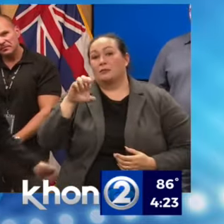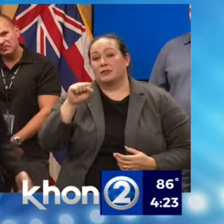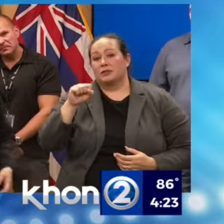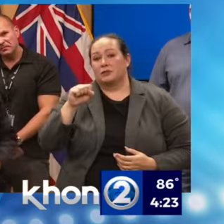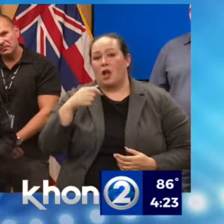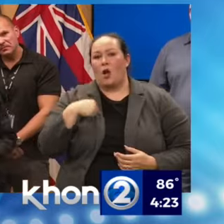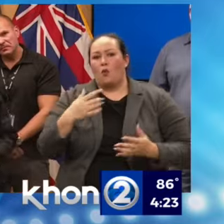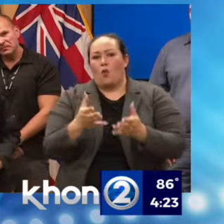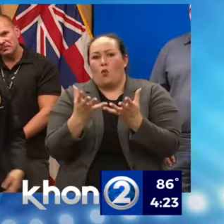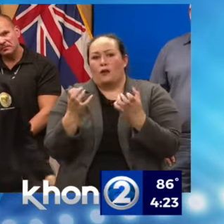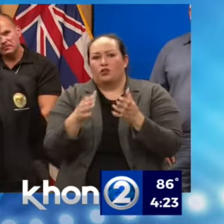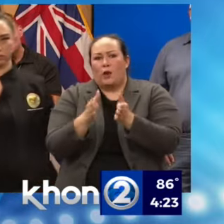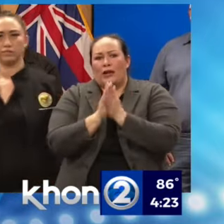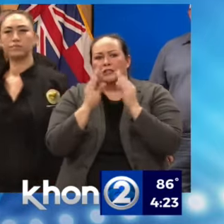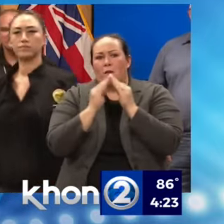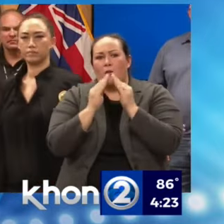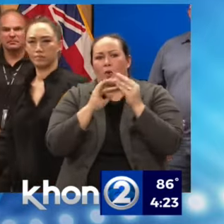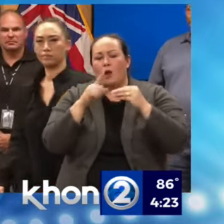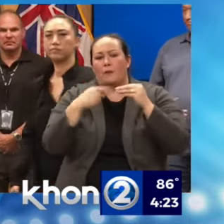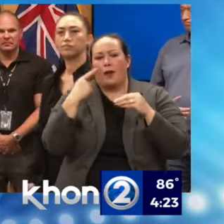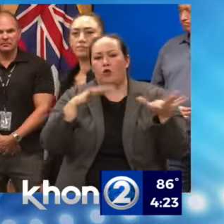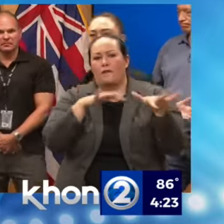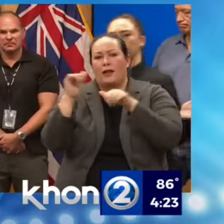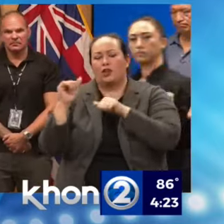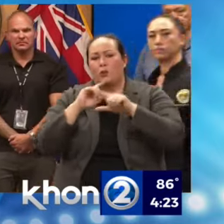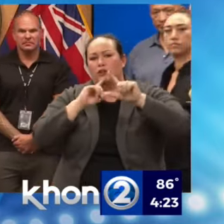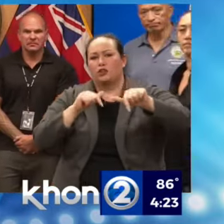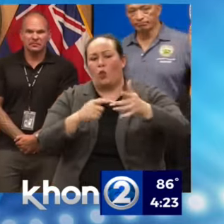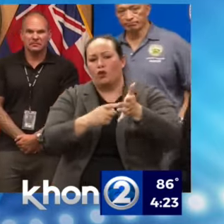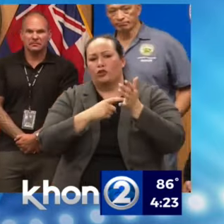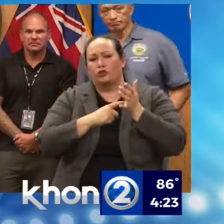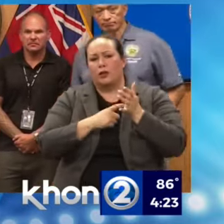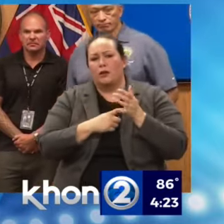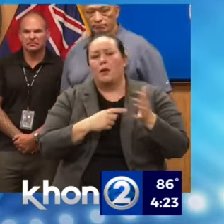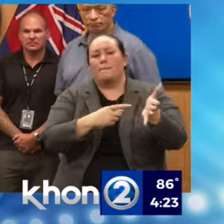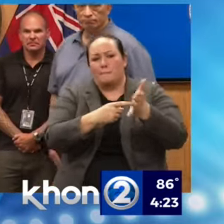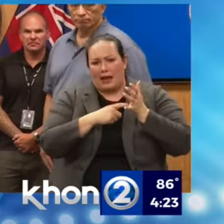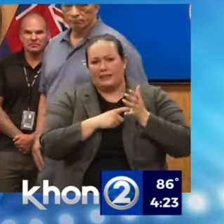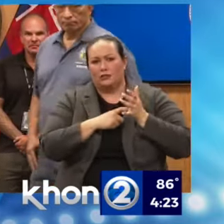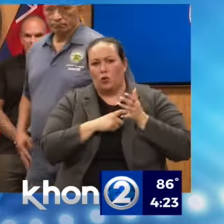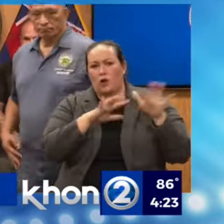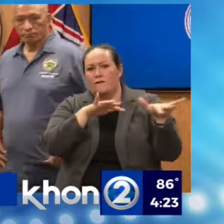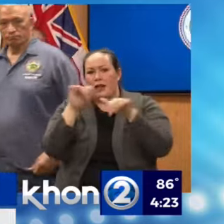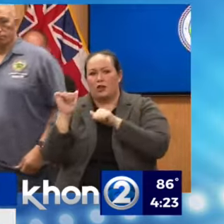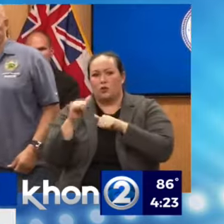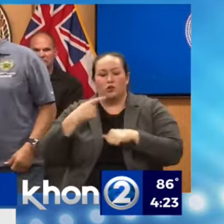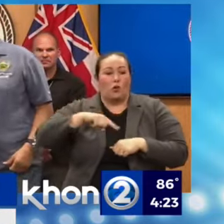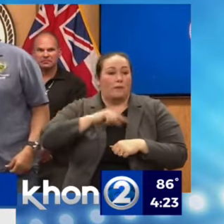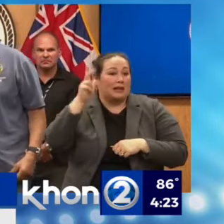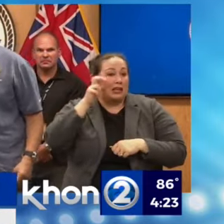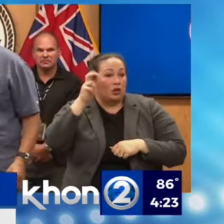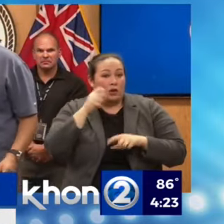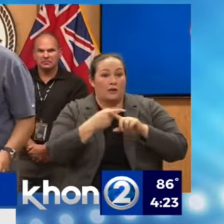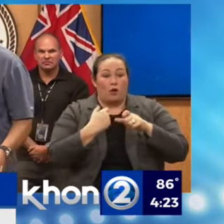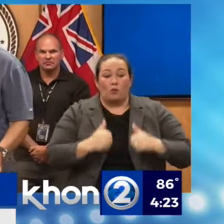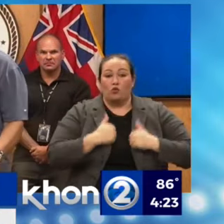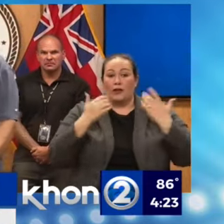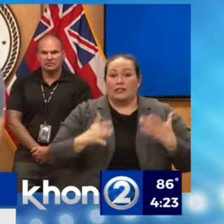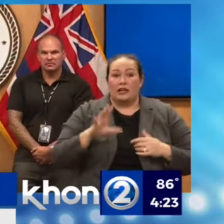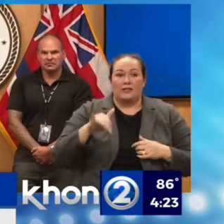more about the evacuation orders. You mentioned, Mayor, mandatory evacuation orders. We've been hearing from residents that